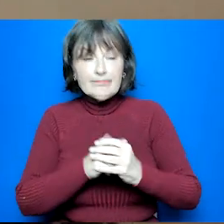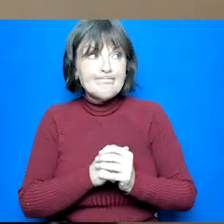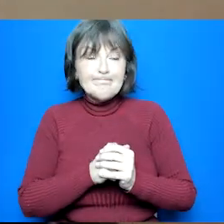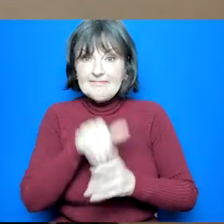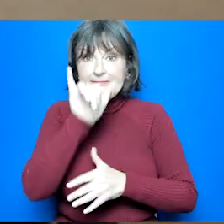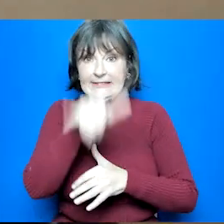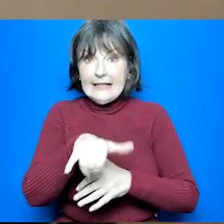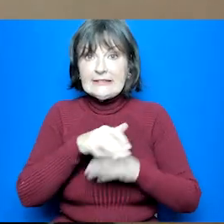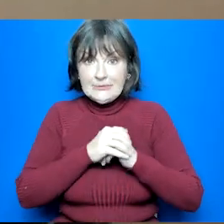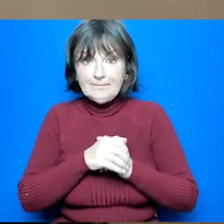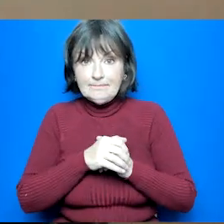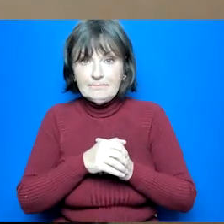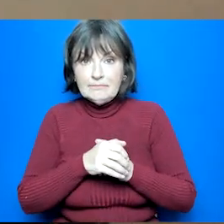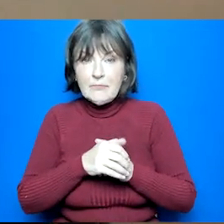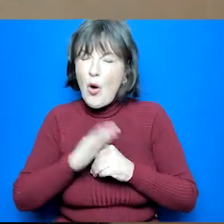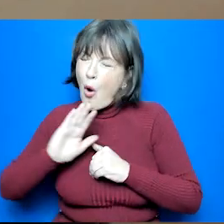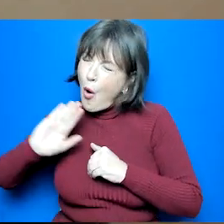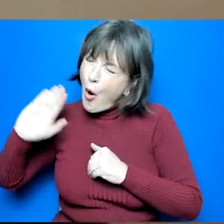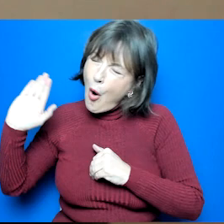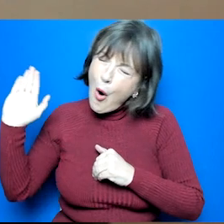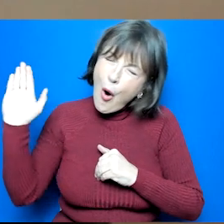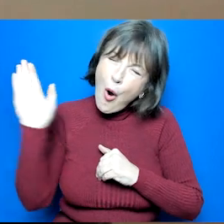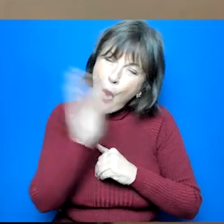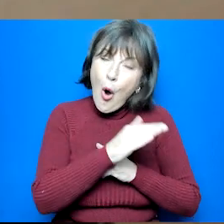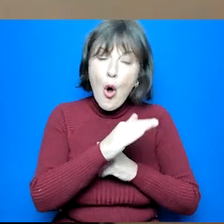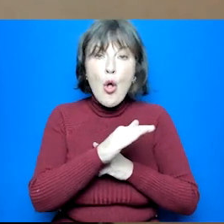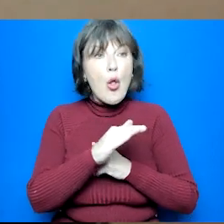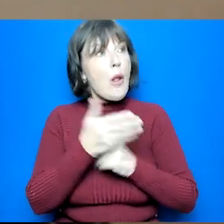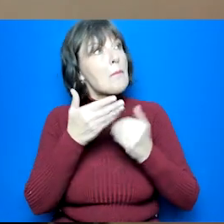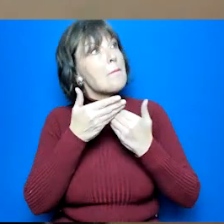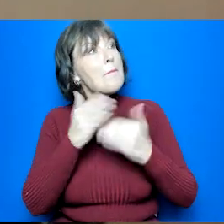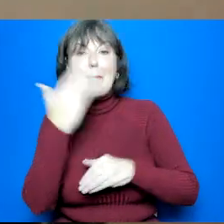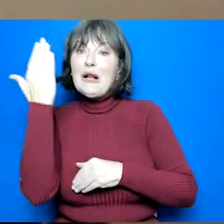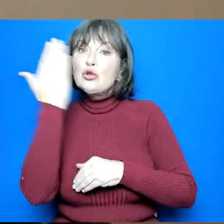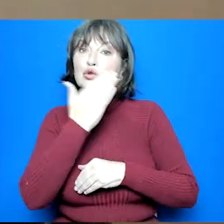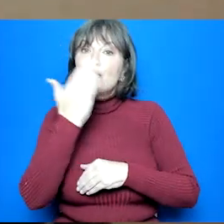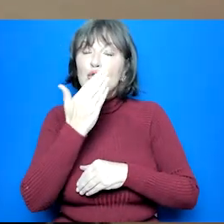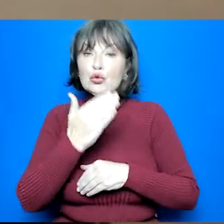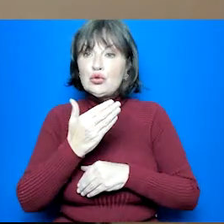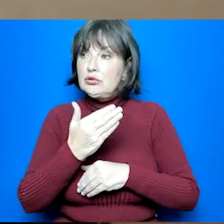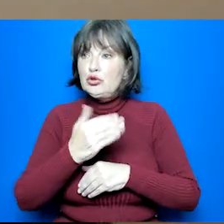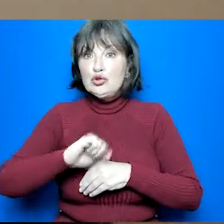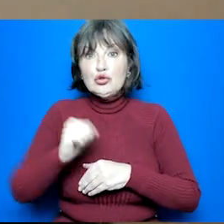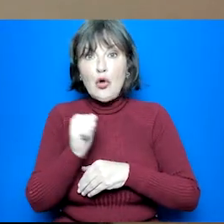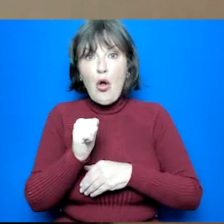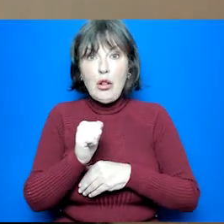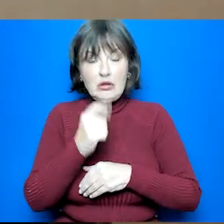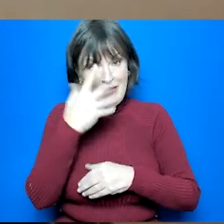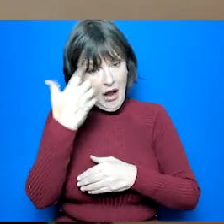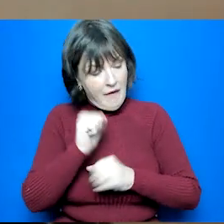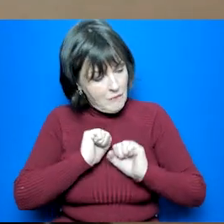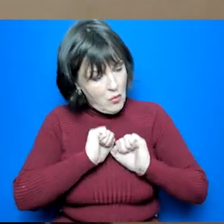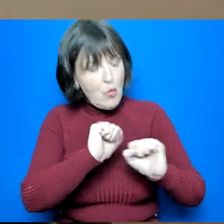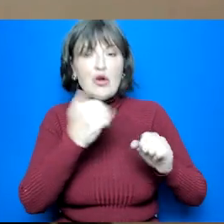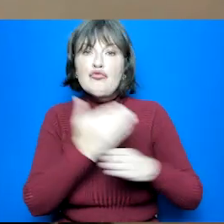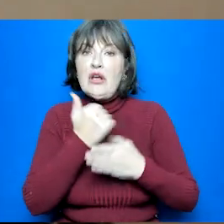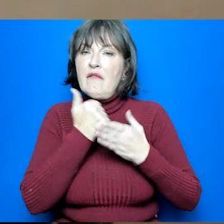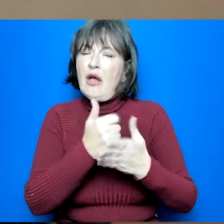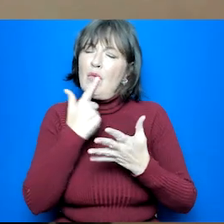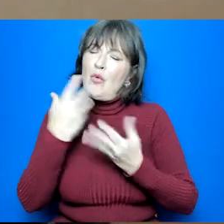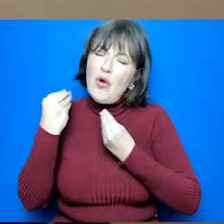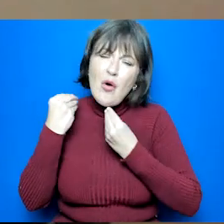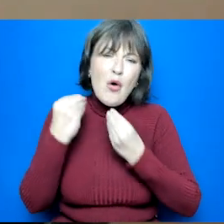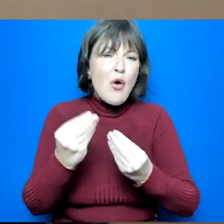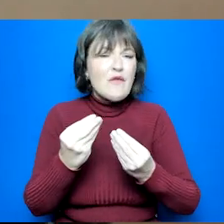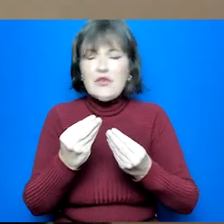SDS have a careers advisor linked to every state secondary school in Scotland and we offer careers advice, information and guidance. You